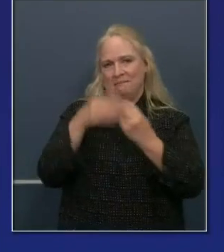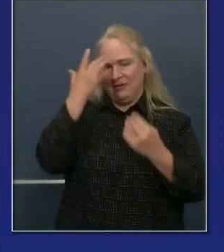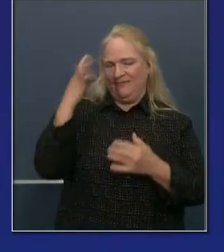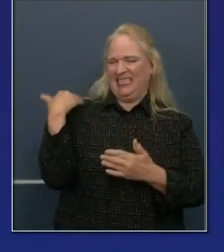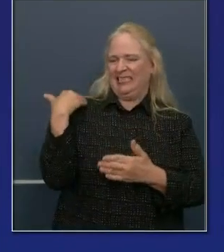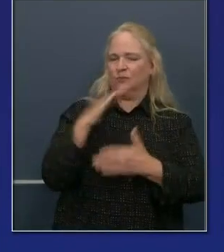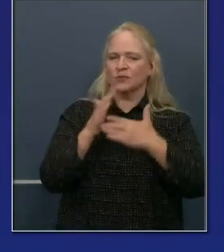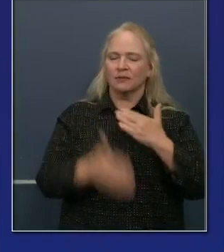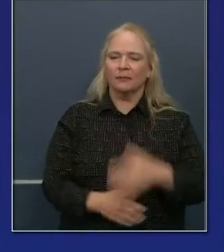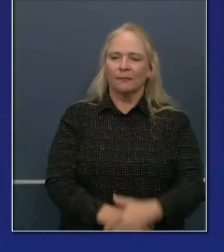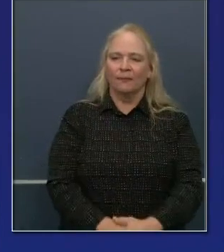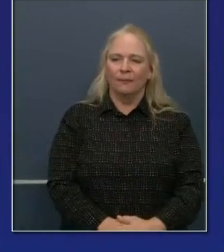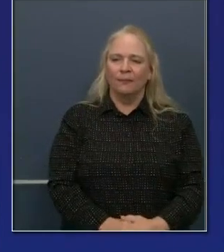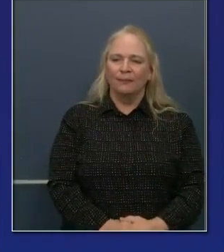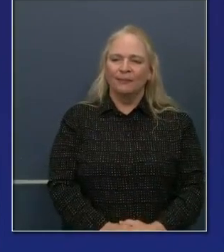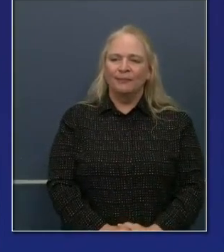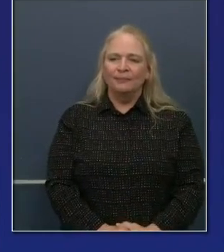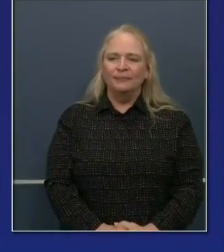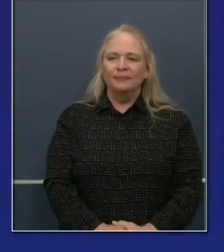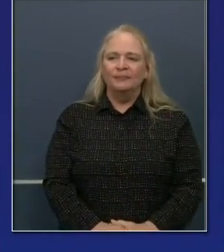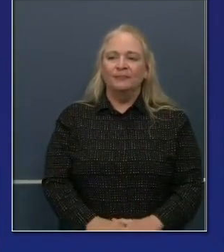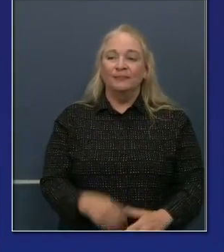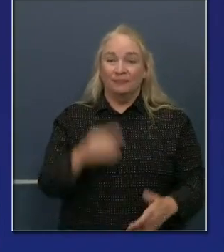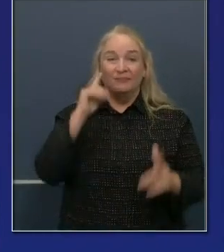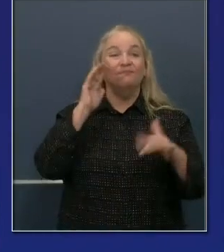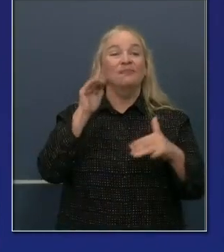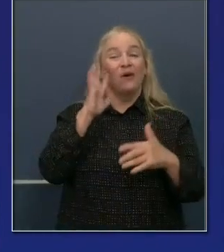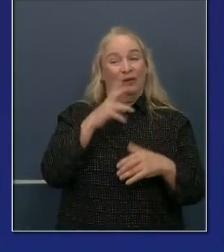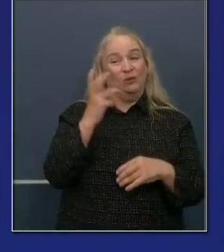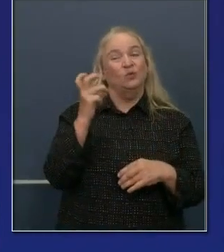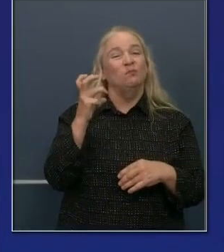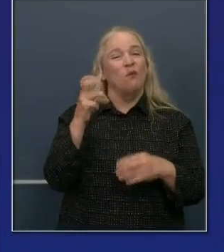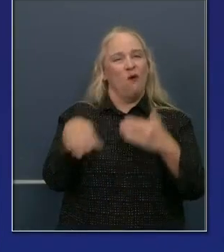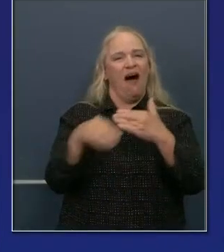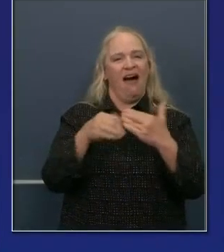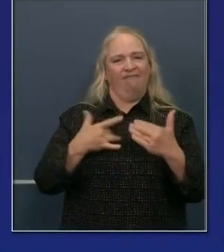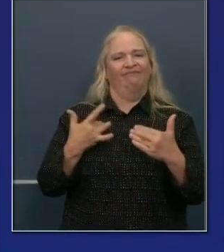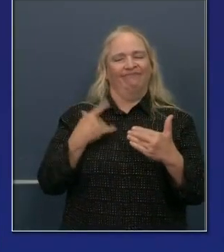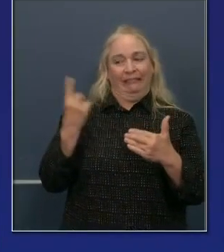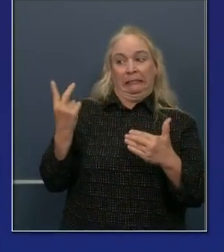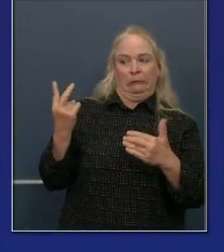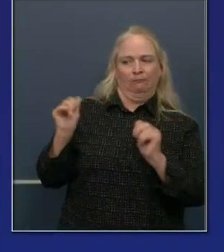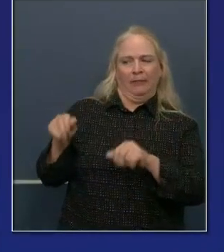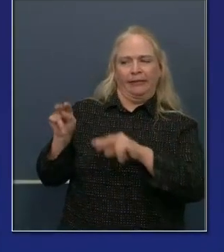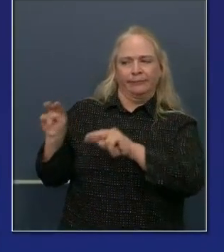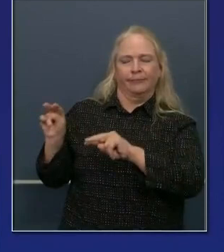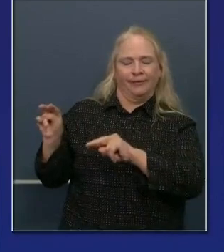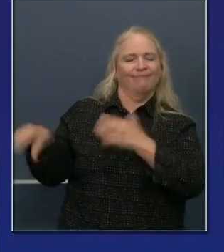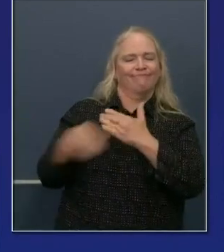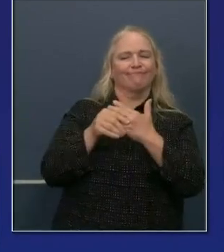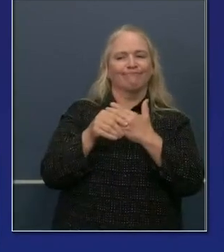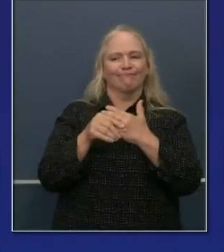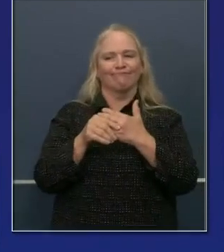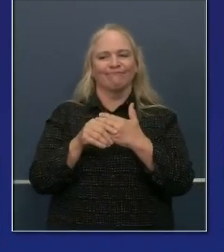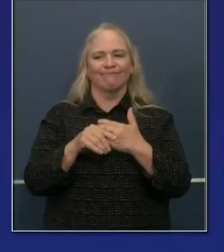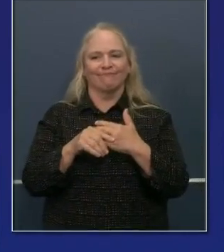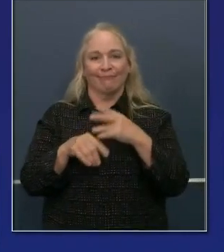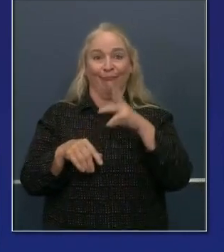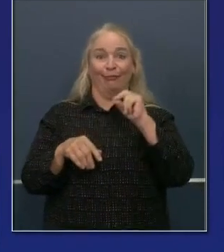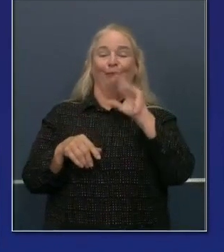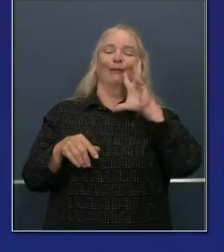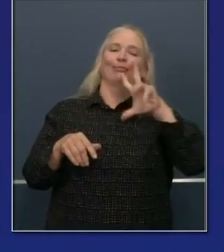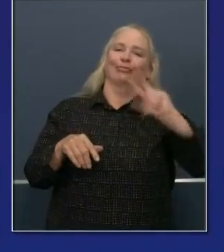likely in the next day or two to be included in this list. So in these counties,